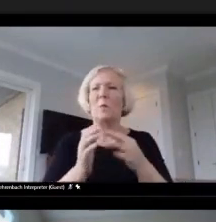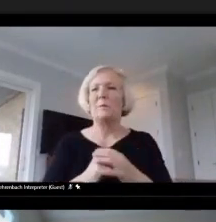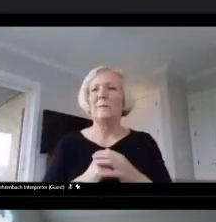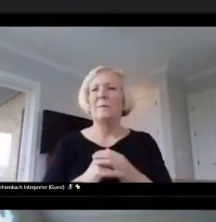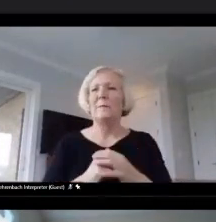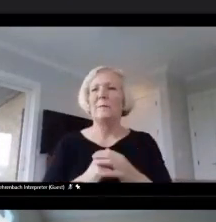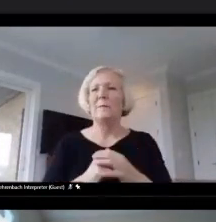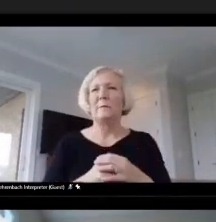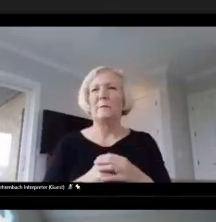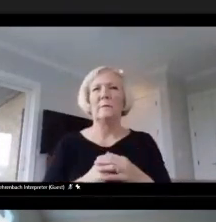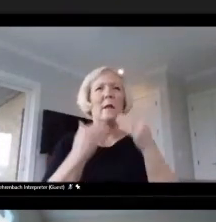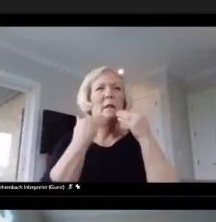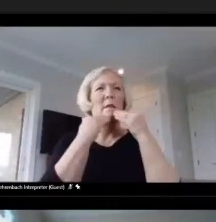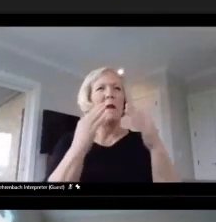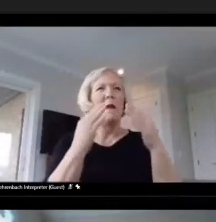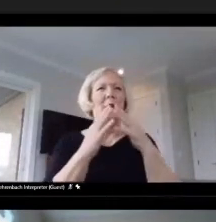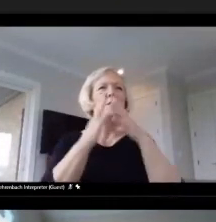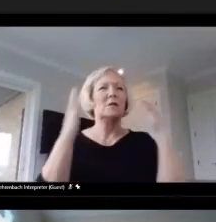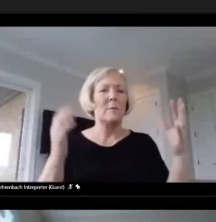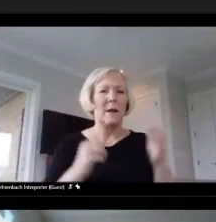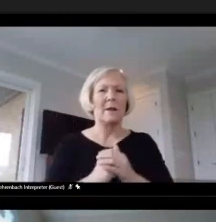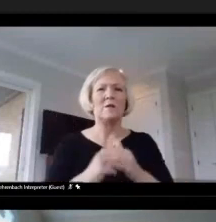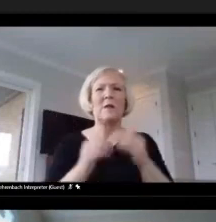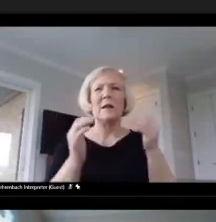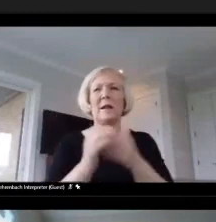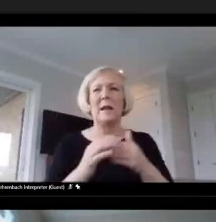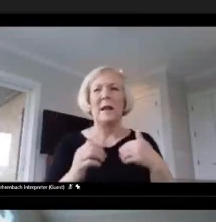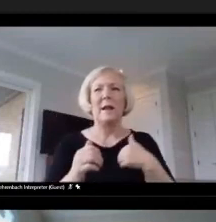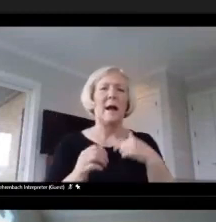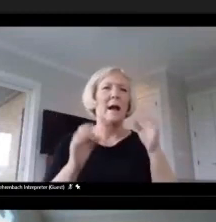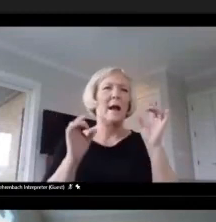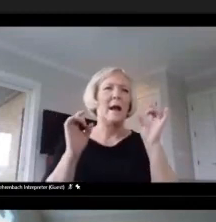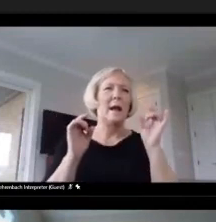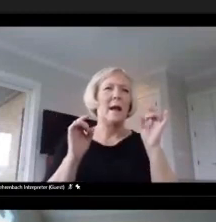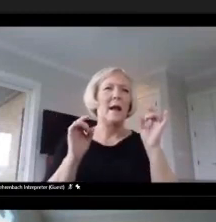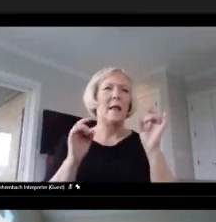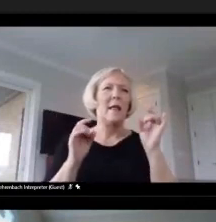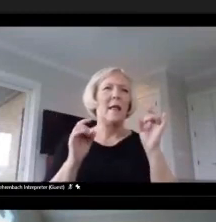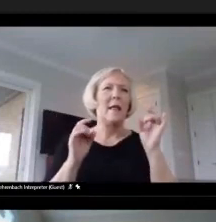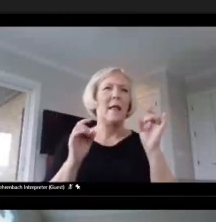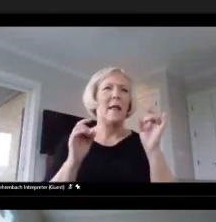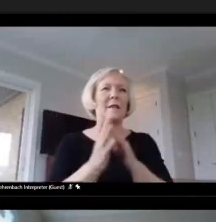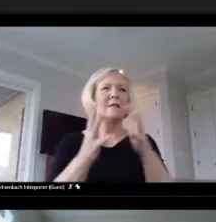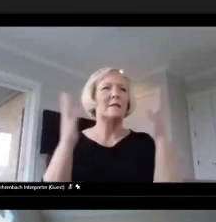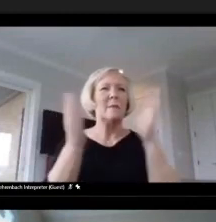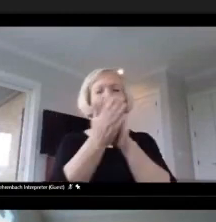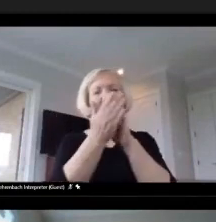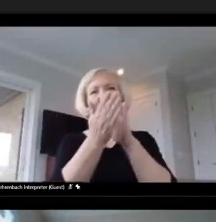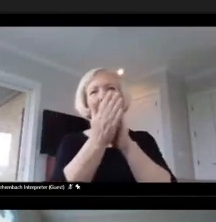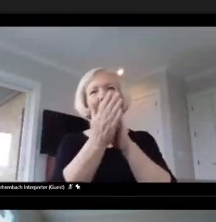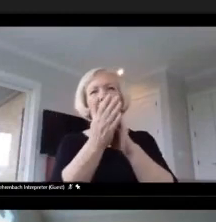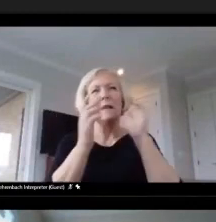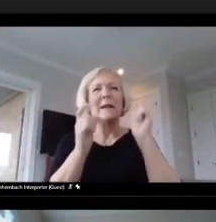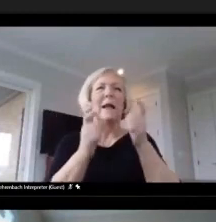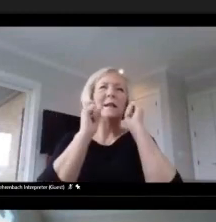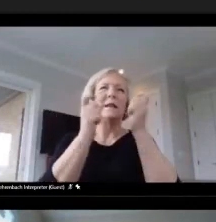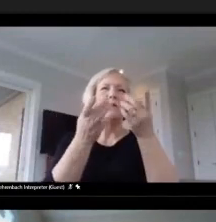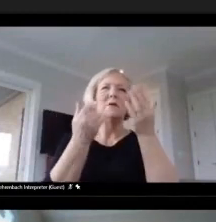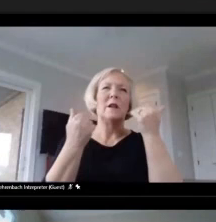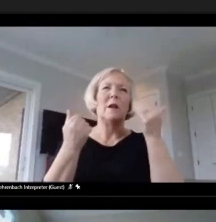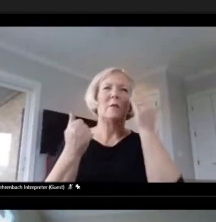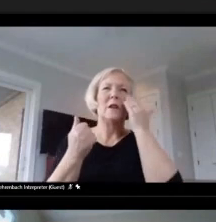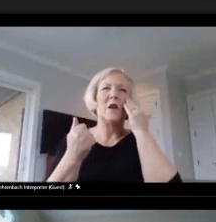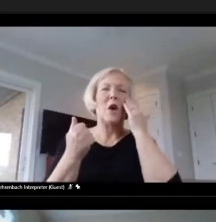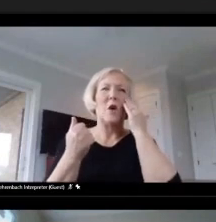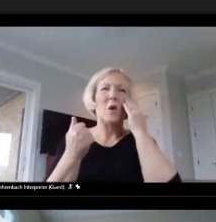Well, thank you all so much. Again, I hate that this is as much applause as we can give you today because we know the room would just be roaring